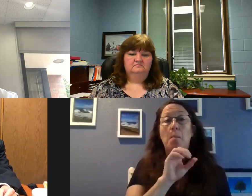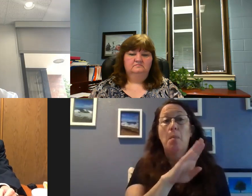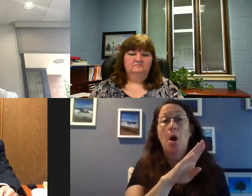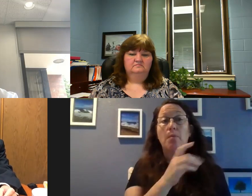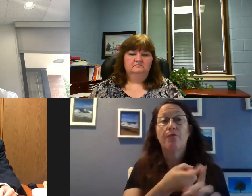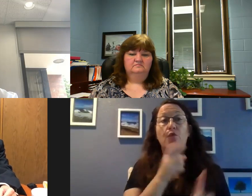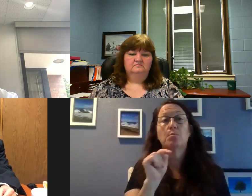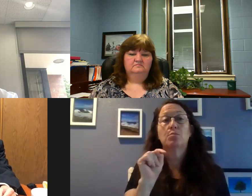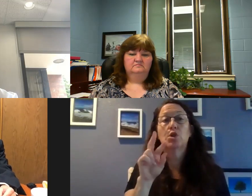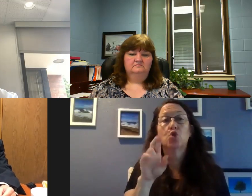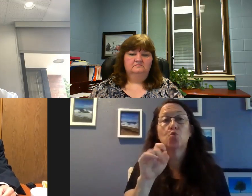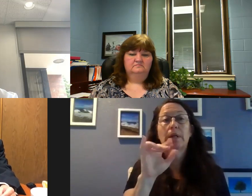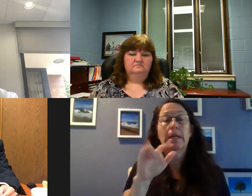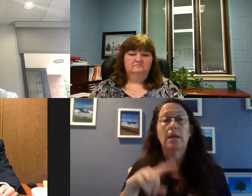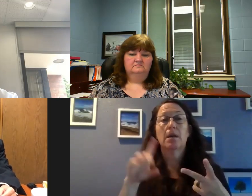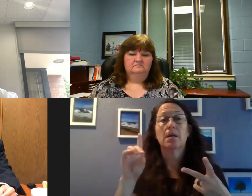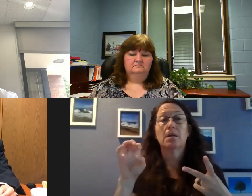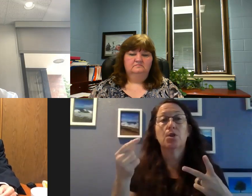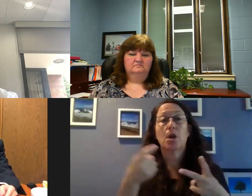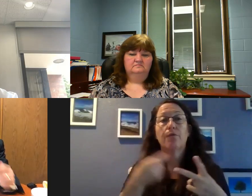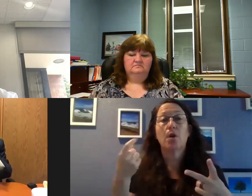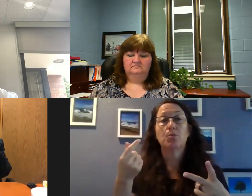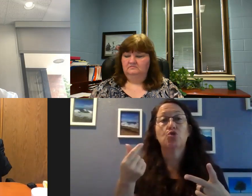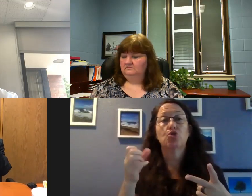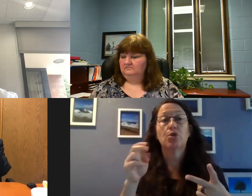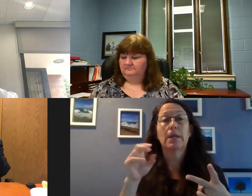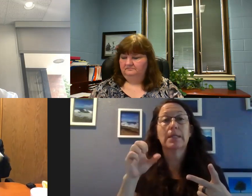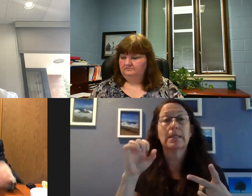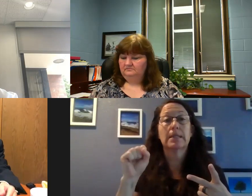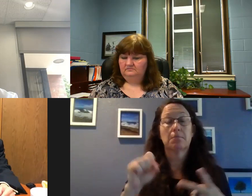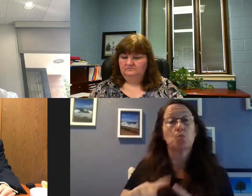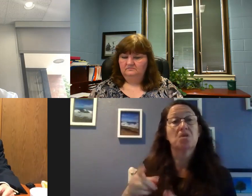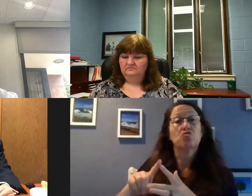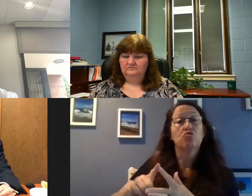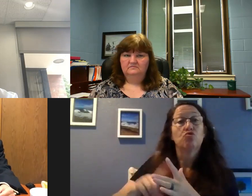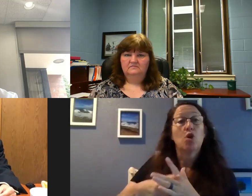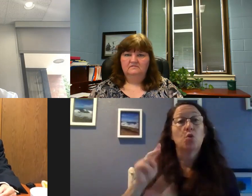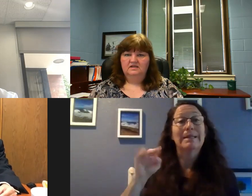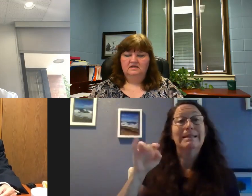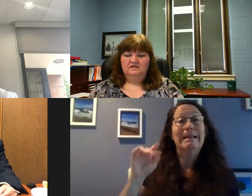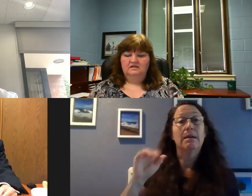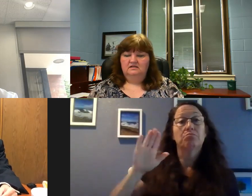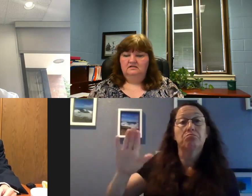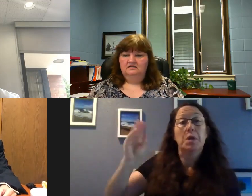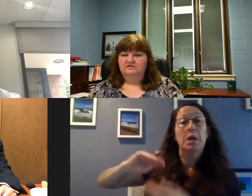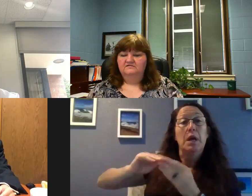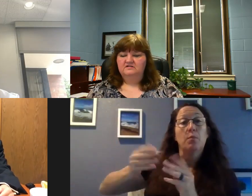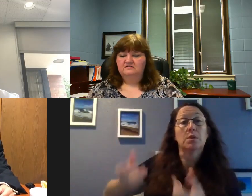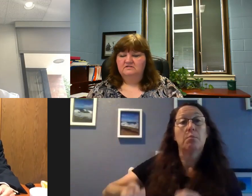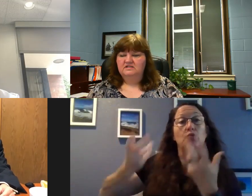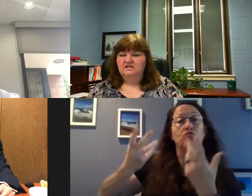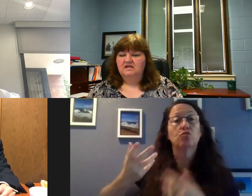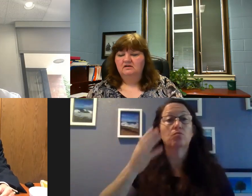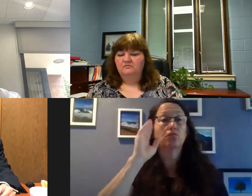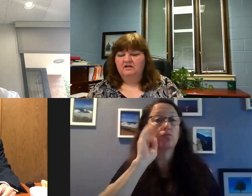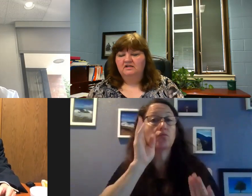and Doug Cropper of Genesis. Nita, let's start off with the Rock Island County members first. Thank you. Good